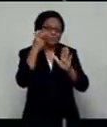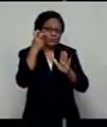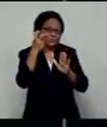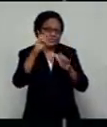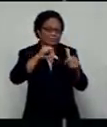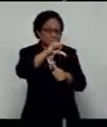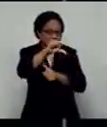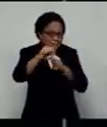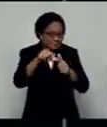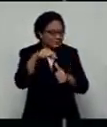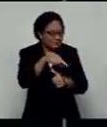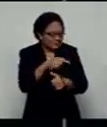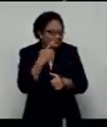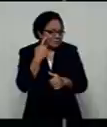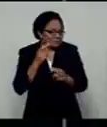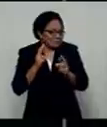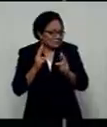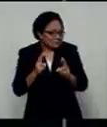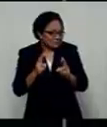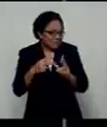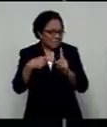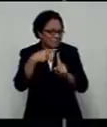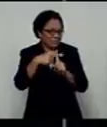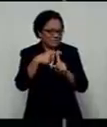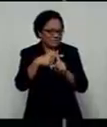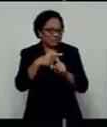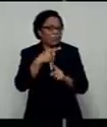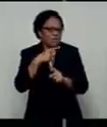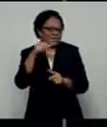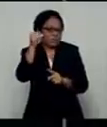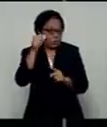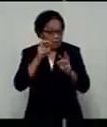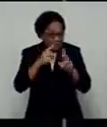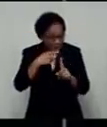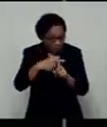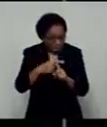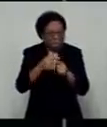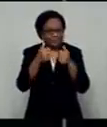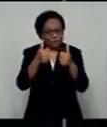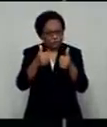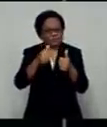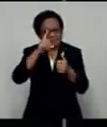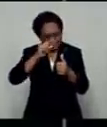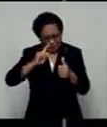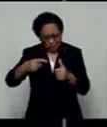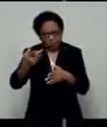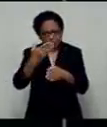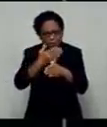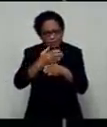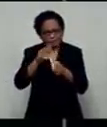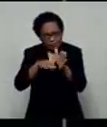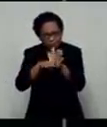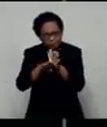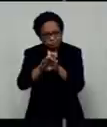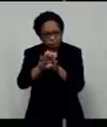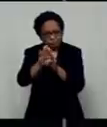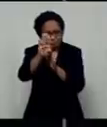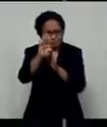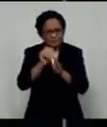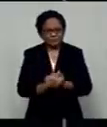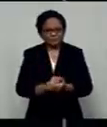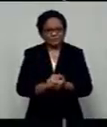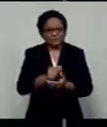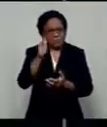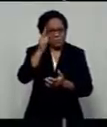remain positive as it believes this is the only way to get things up and going. Chief Executive Fantasha Lockington says,